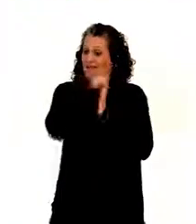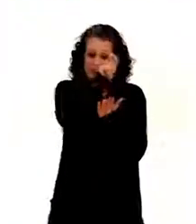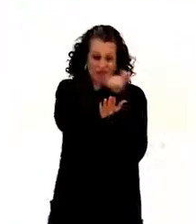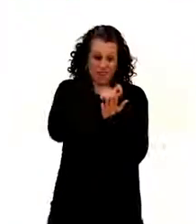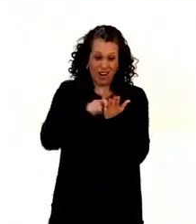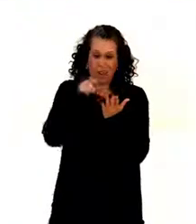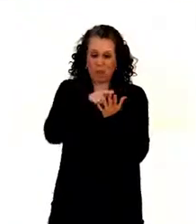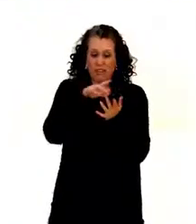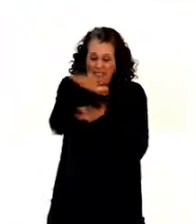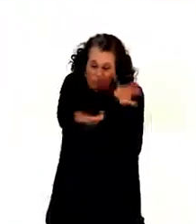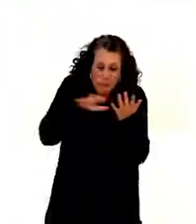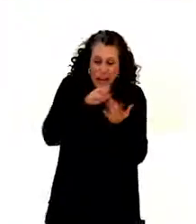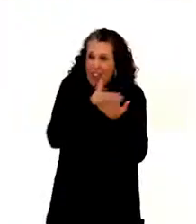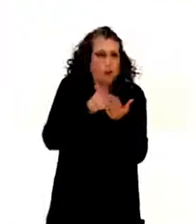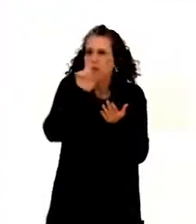those presentations.